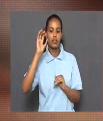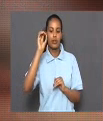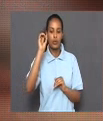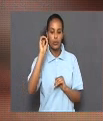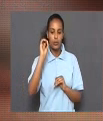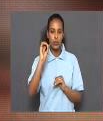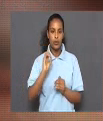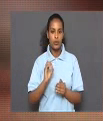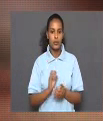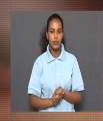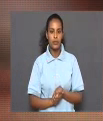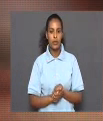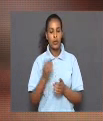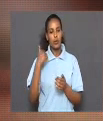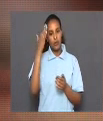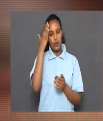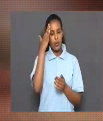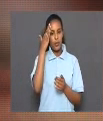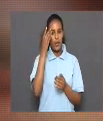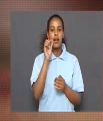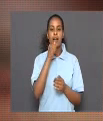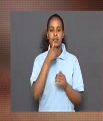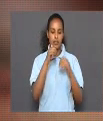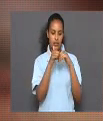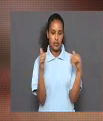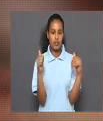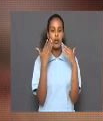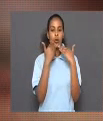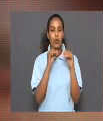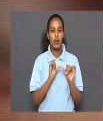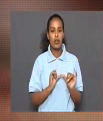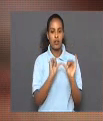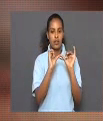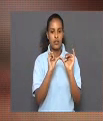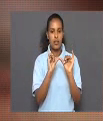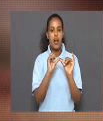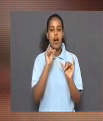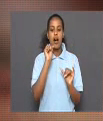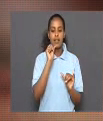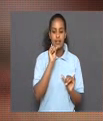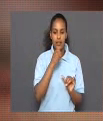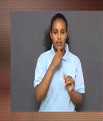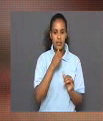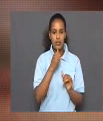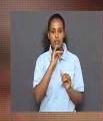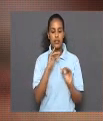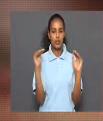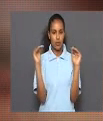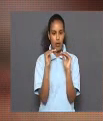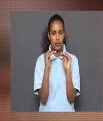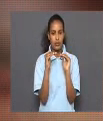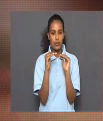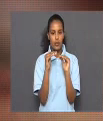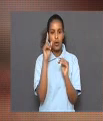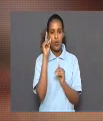We know that the acid dissociation constant of acetic acid is